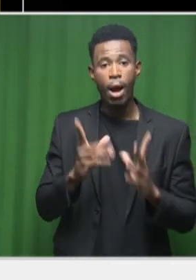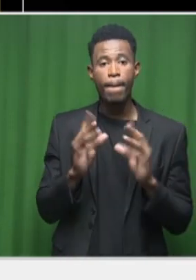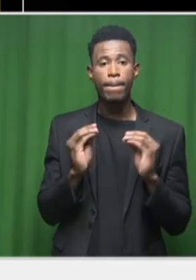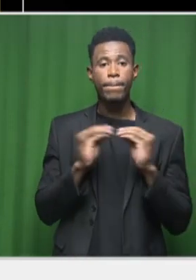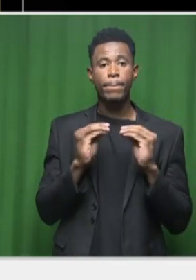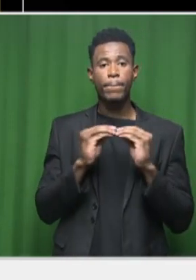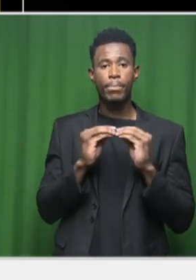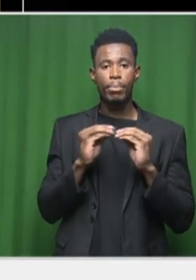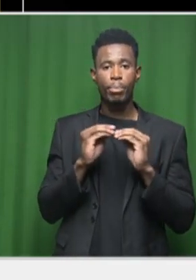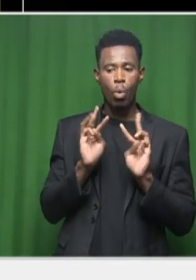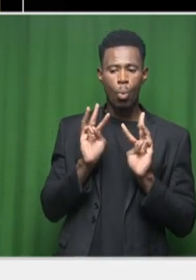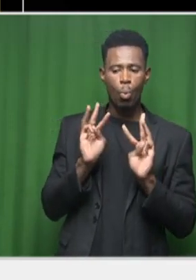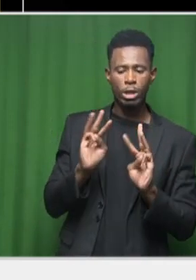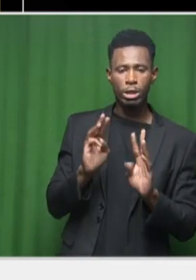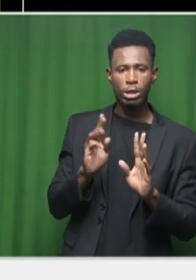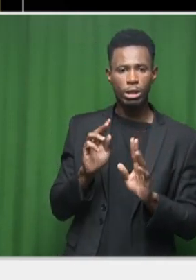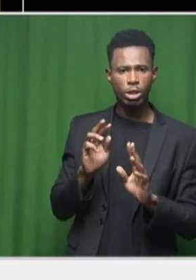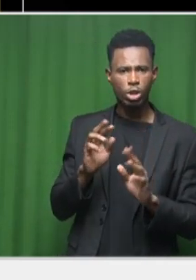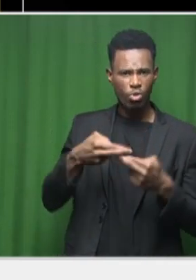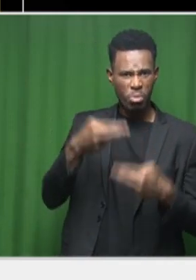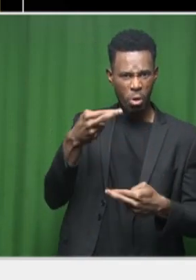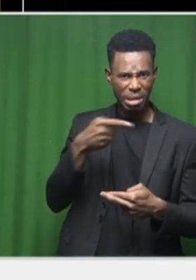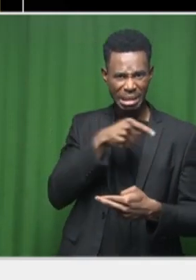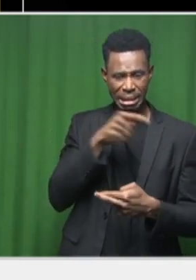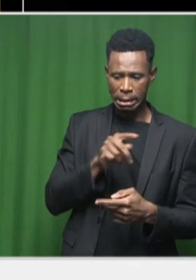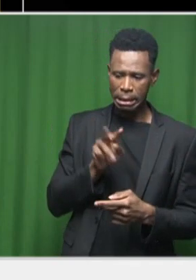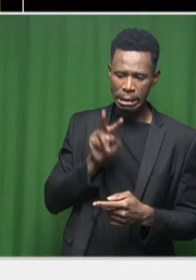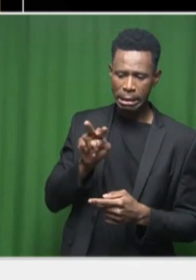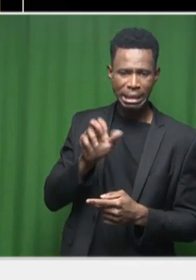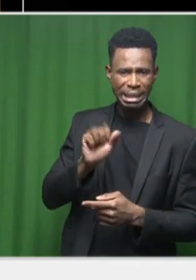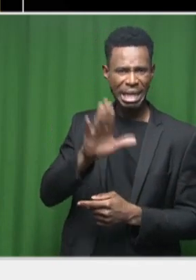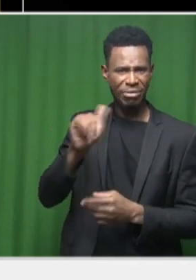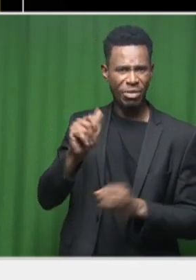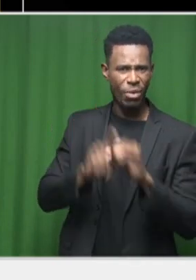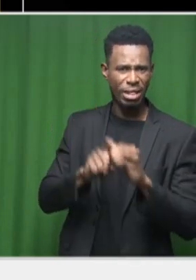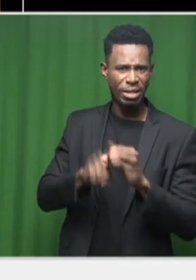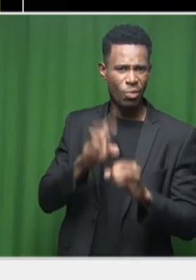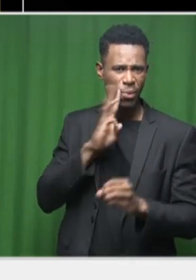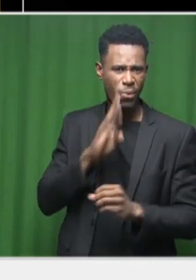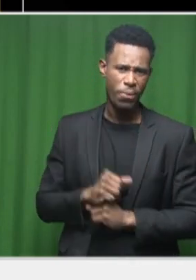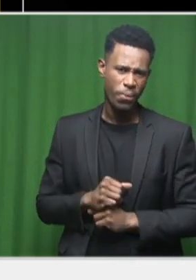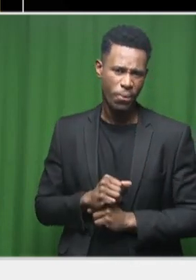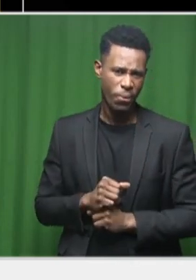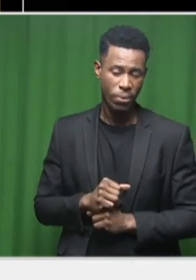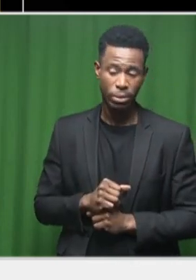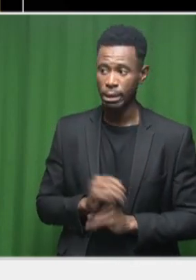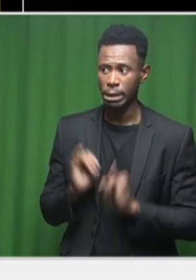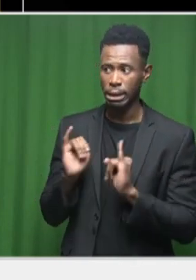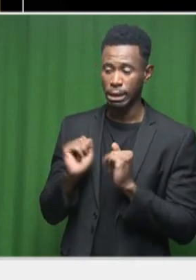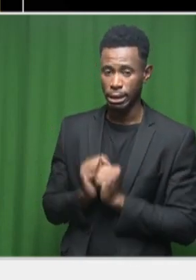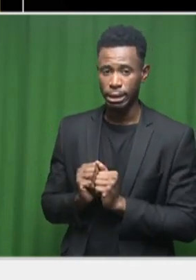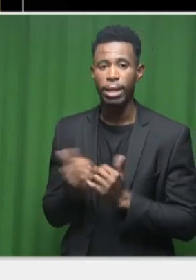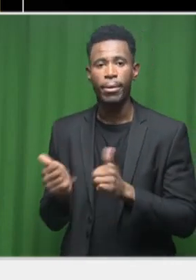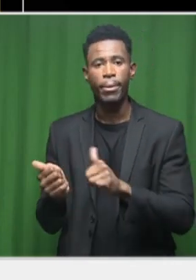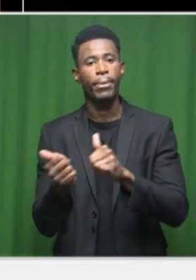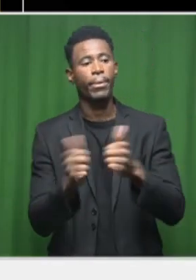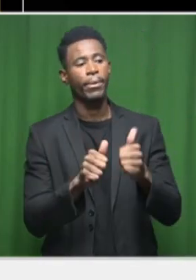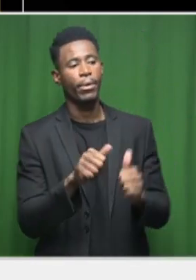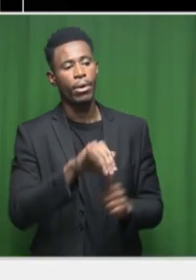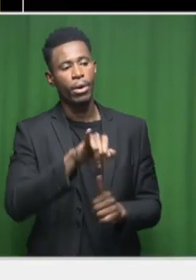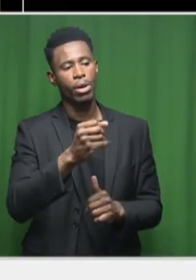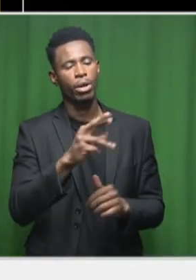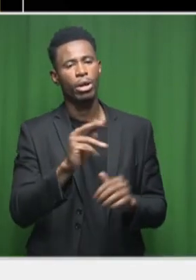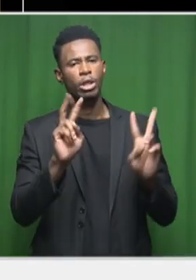is not painting a very nice picture at this point in time. Absolutely scary. Johan, you know, if we can come to the infrastructure issue.